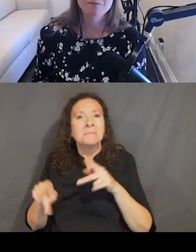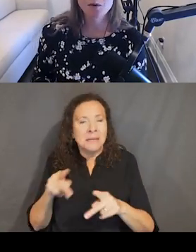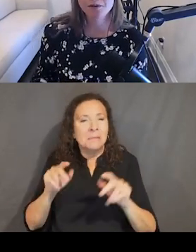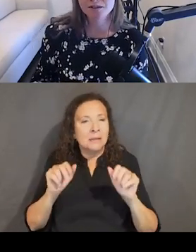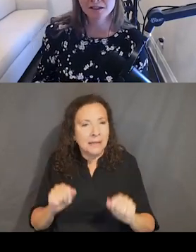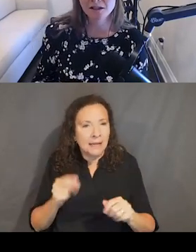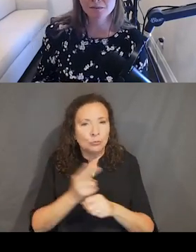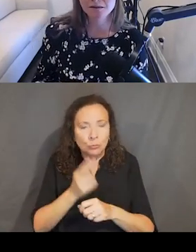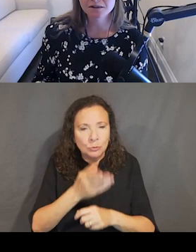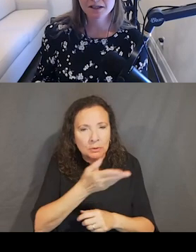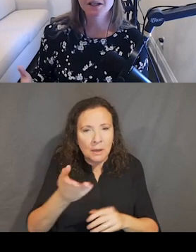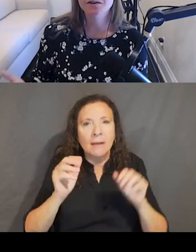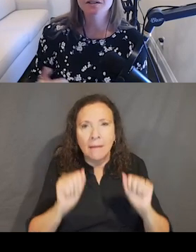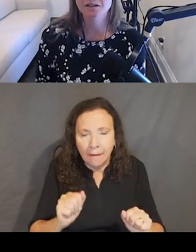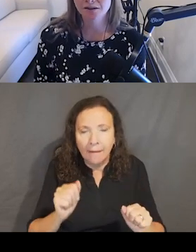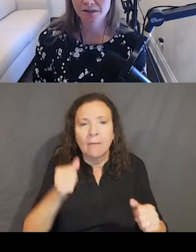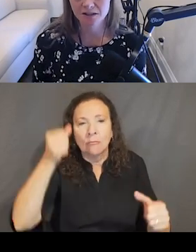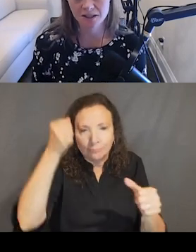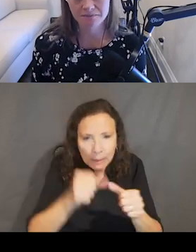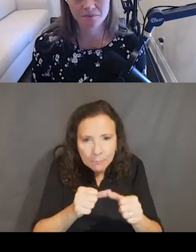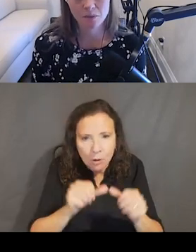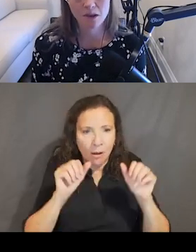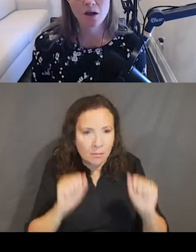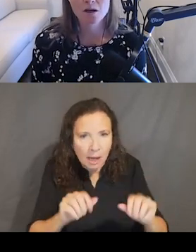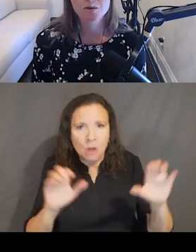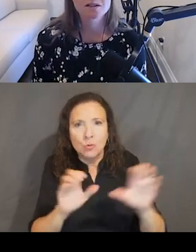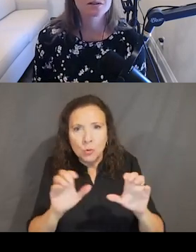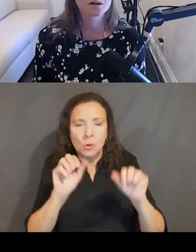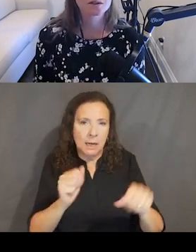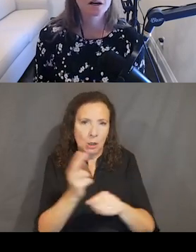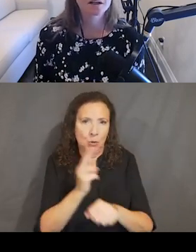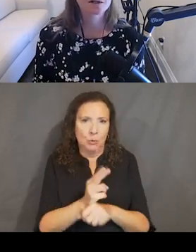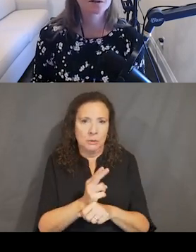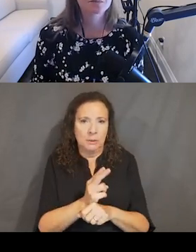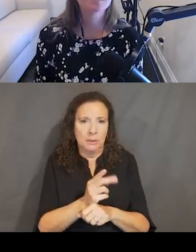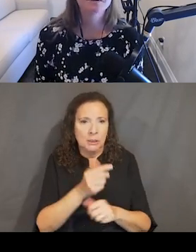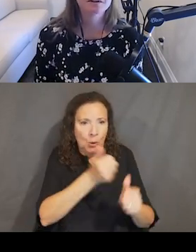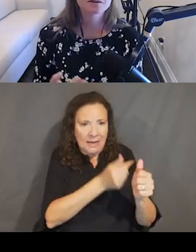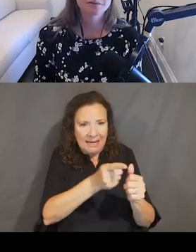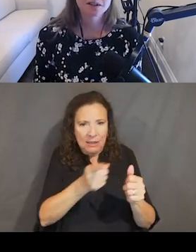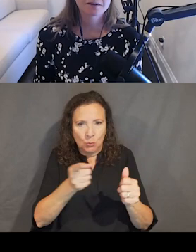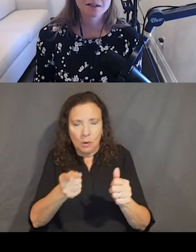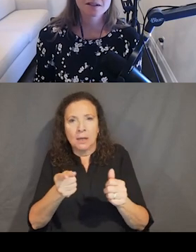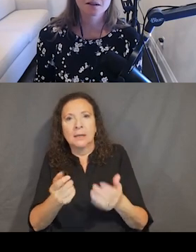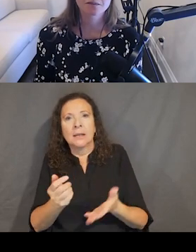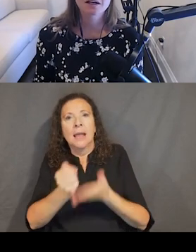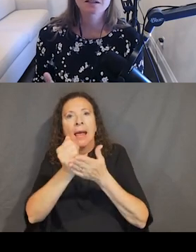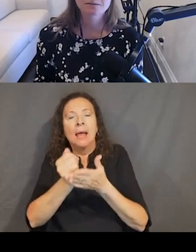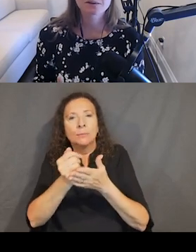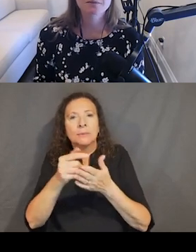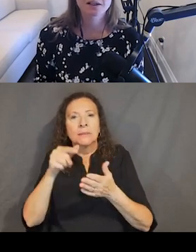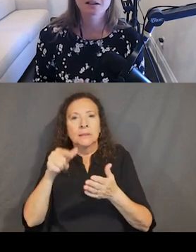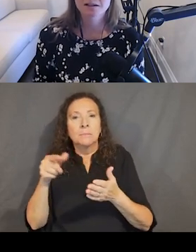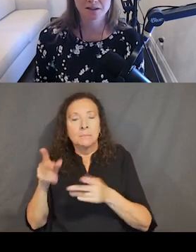Both of those things coupled increases their efficiency. So as a result, we're talking about improving the usability of the system